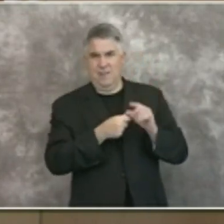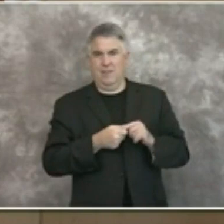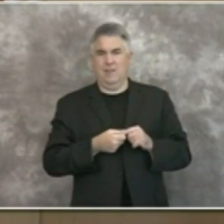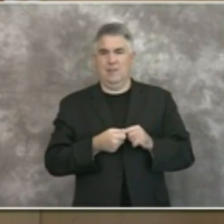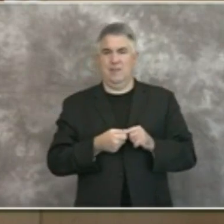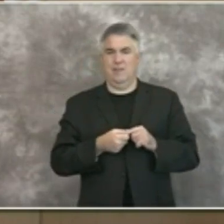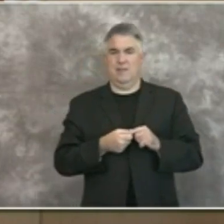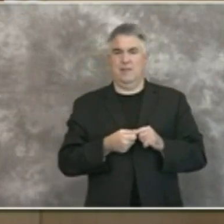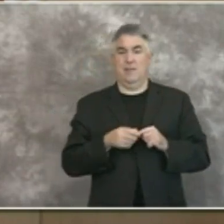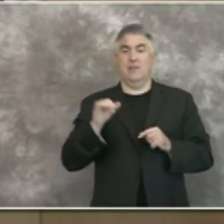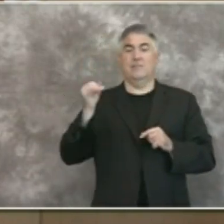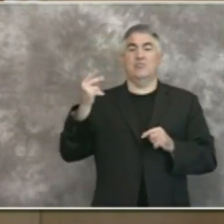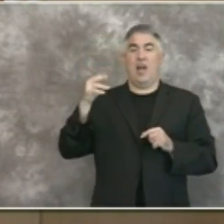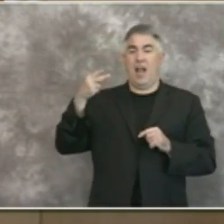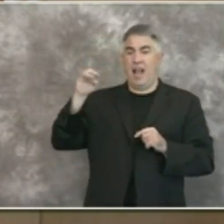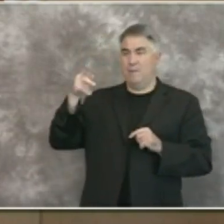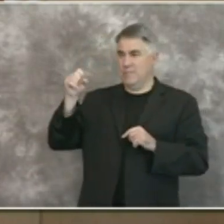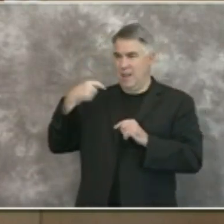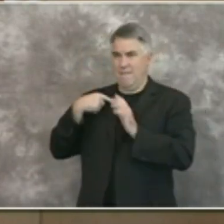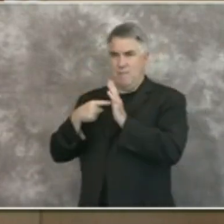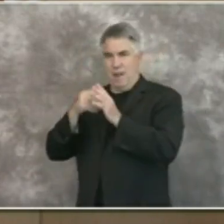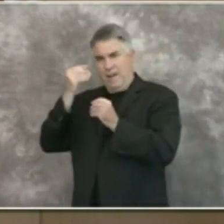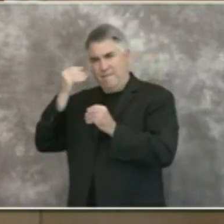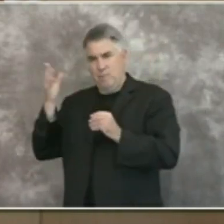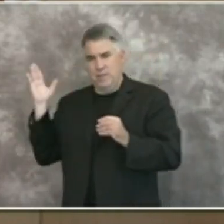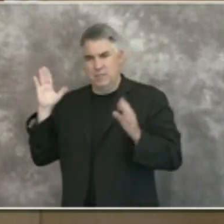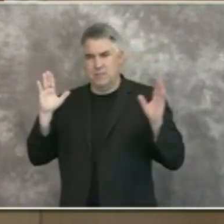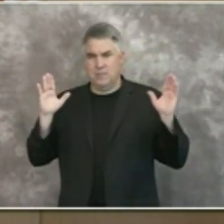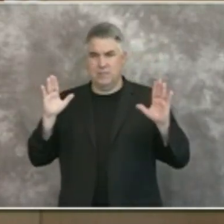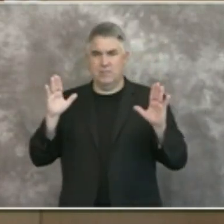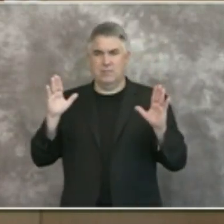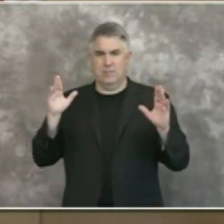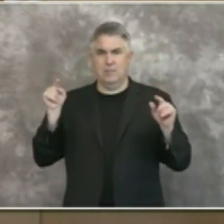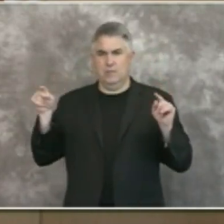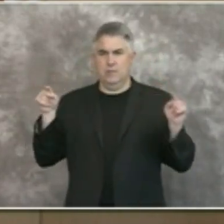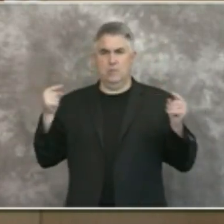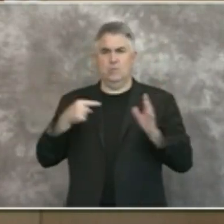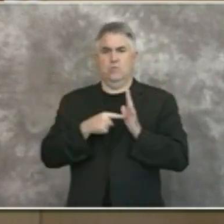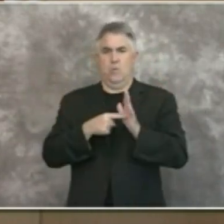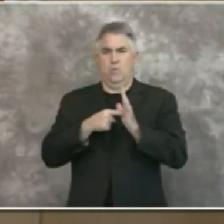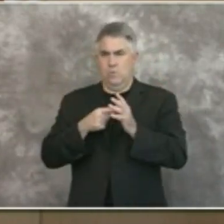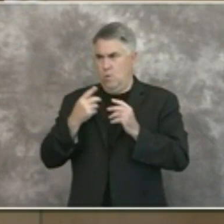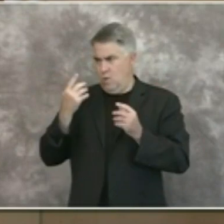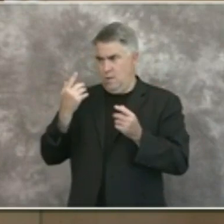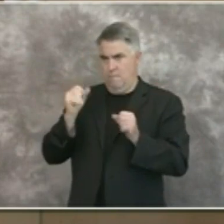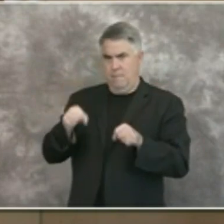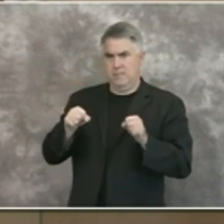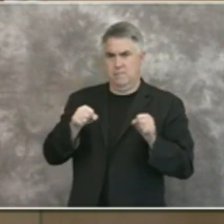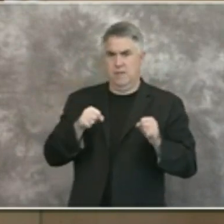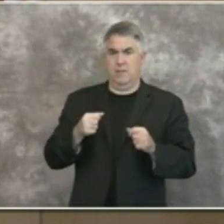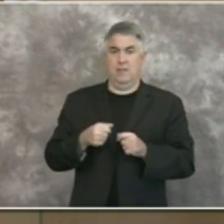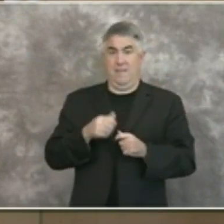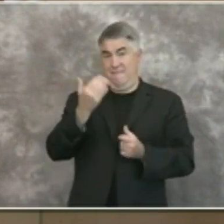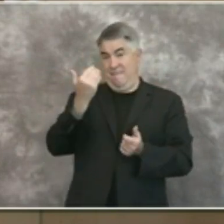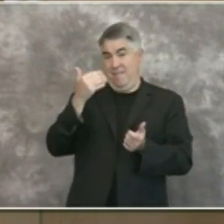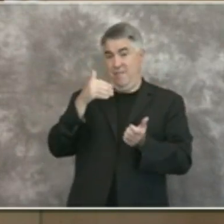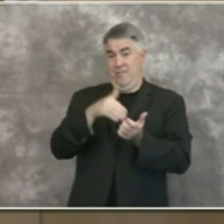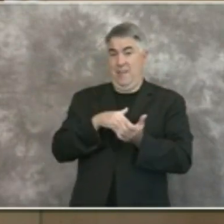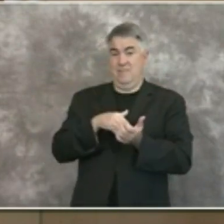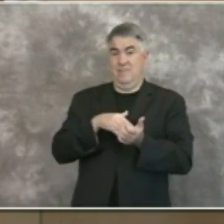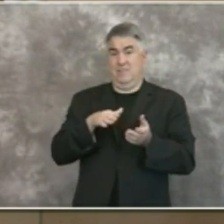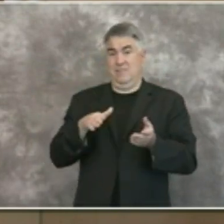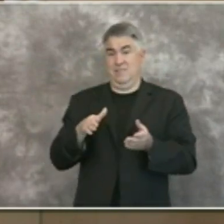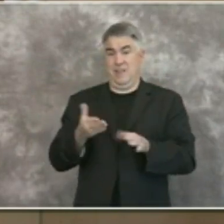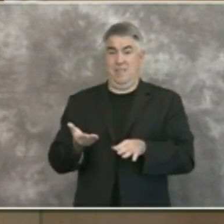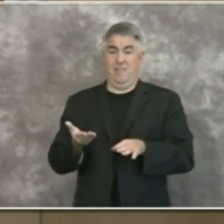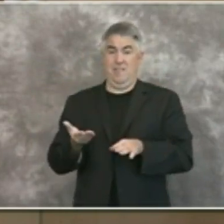both uh the results were both very close anywhere from 12 to 15 000 deaths uh were potentially